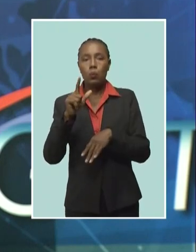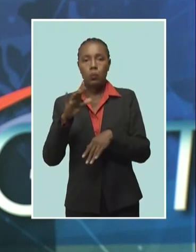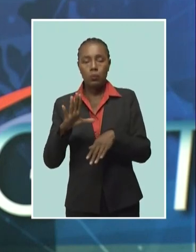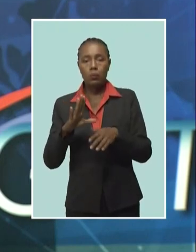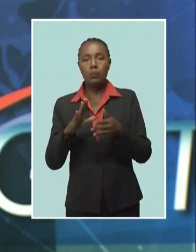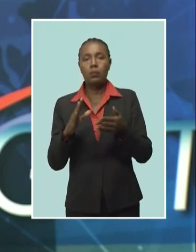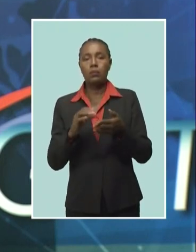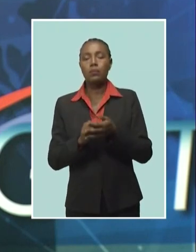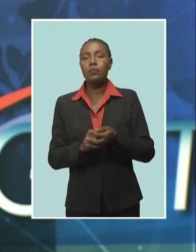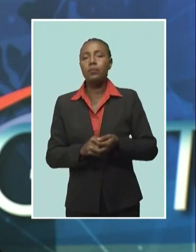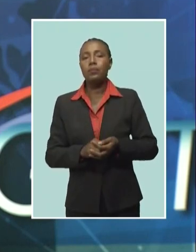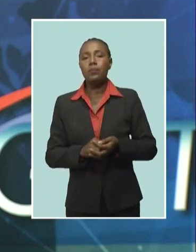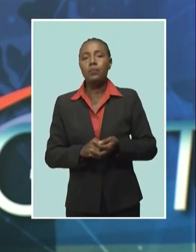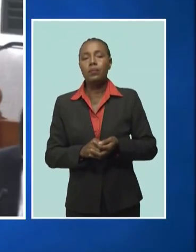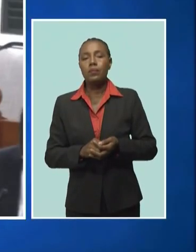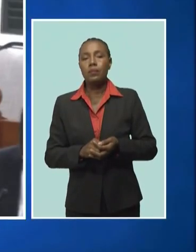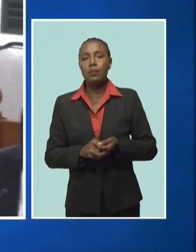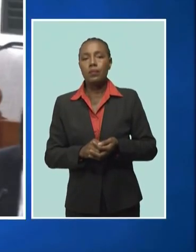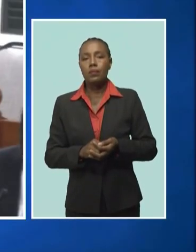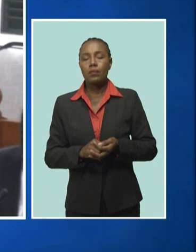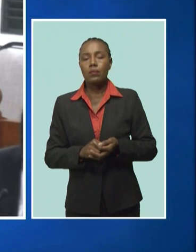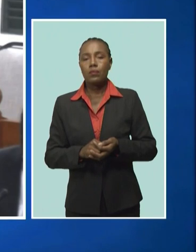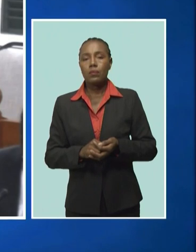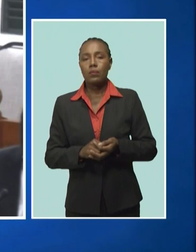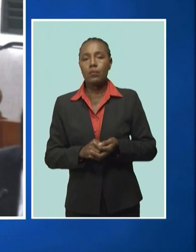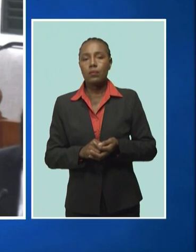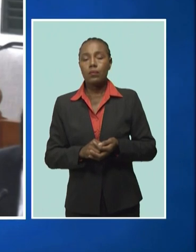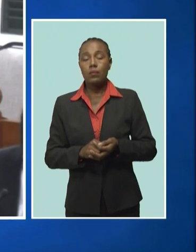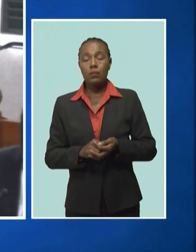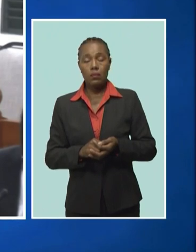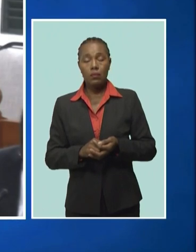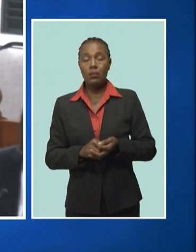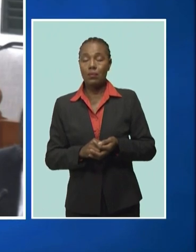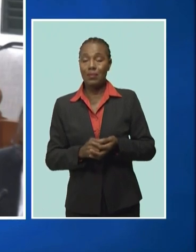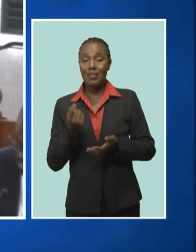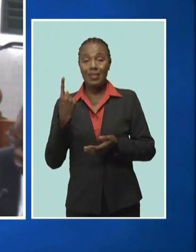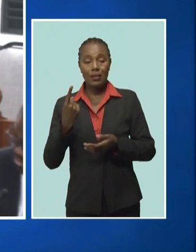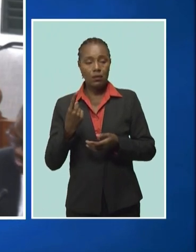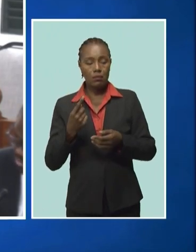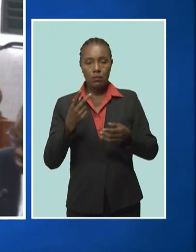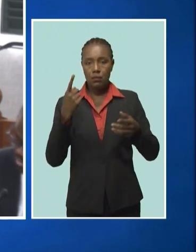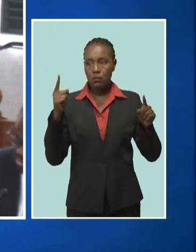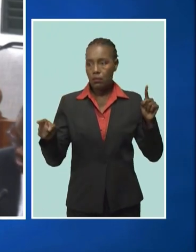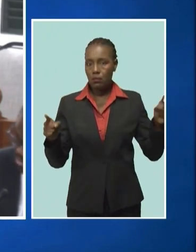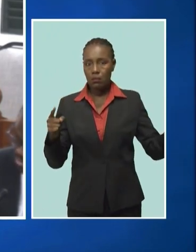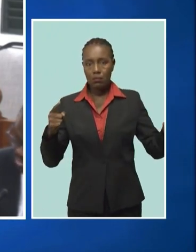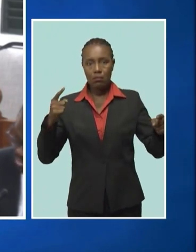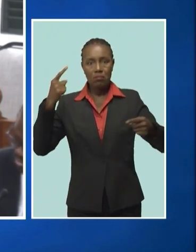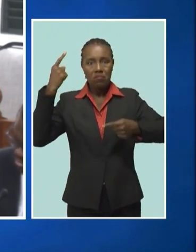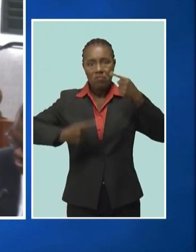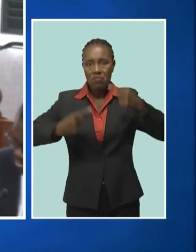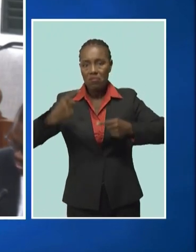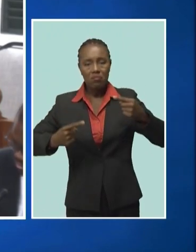in the upper chamber. There is no debate between the two. are parallel lines that don't intersect.